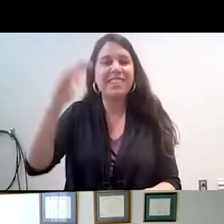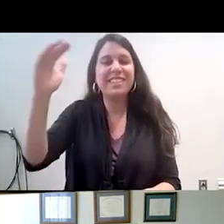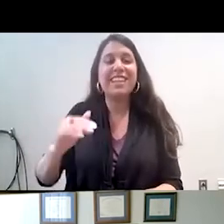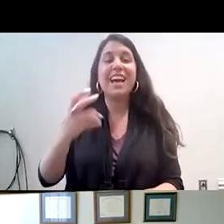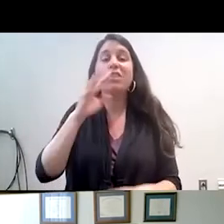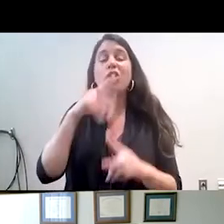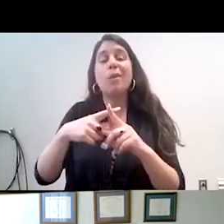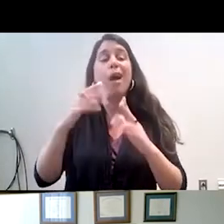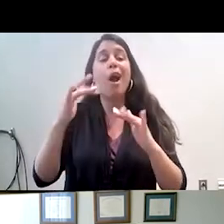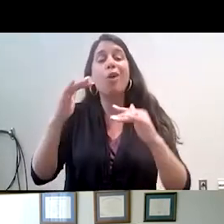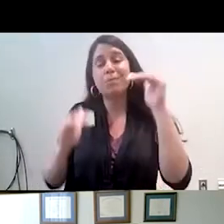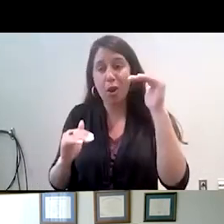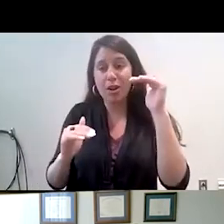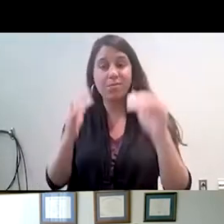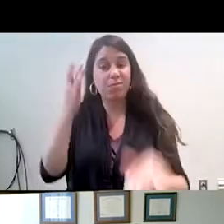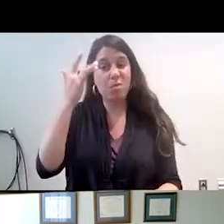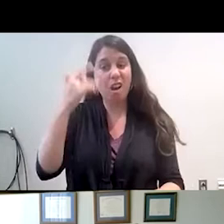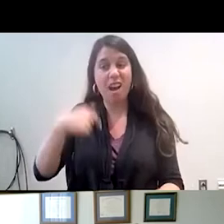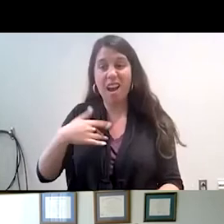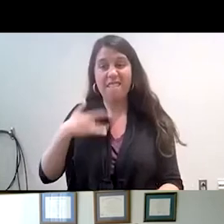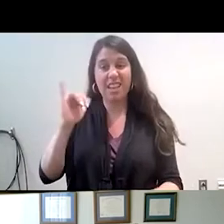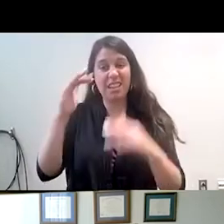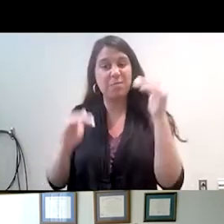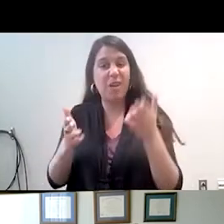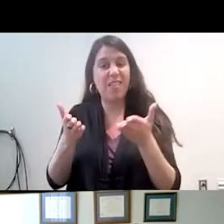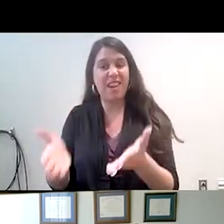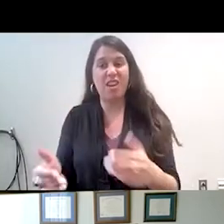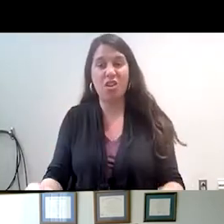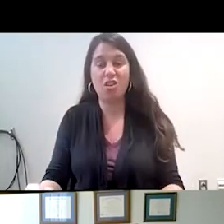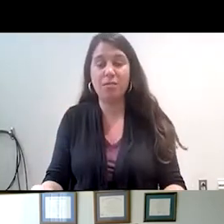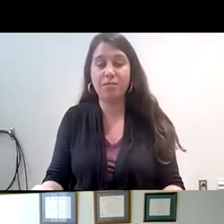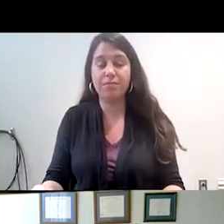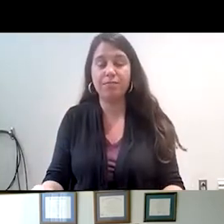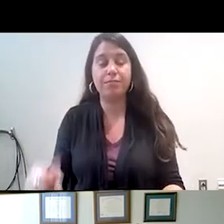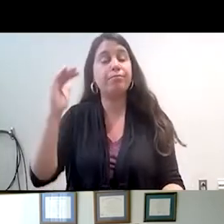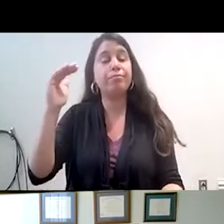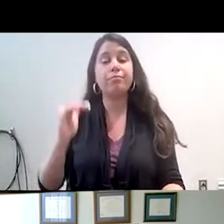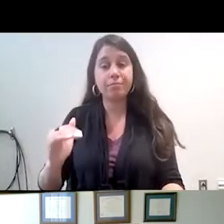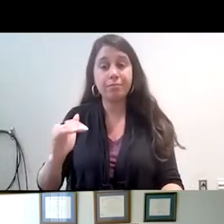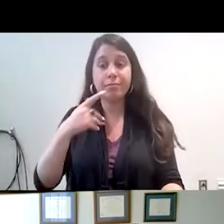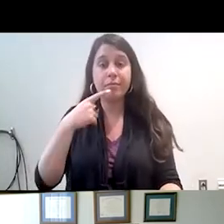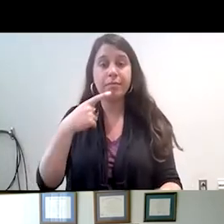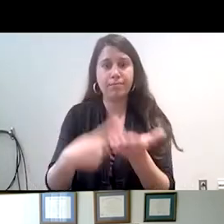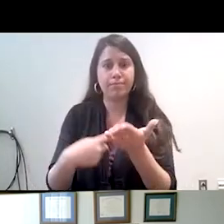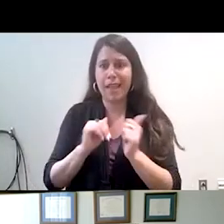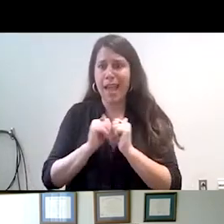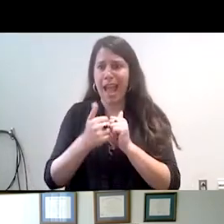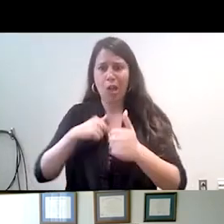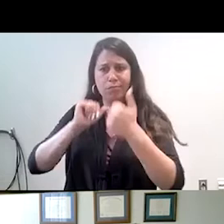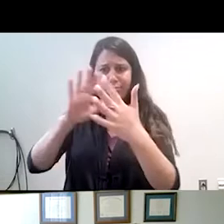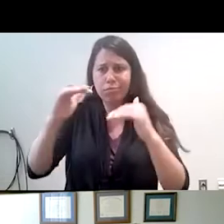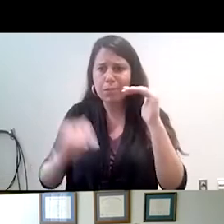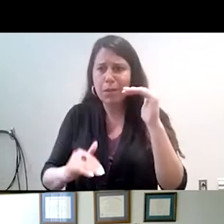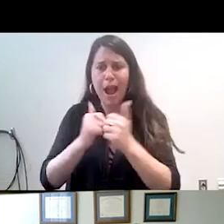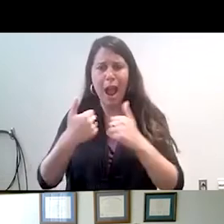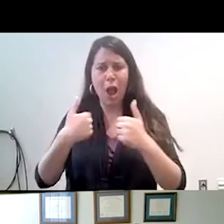and the reasons why I believe these disparities exist. And we're going to talk about what to do about the disparities. How are we going to address them,